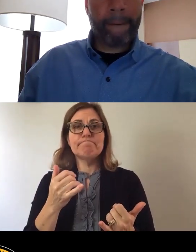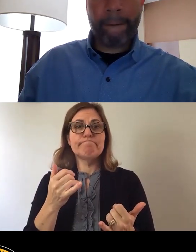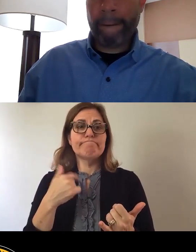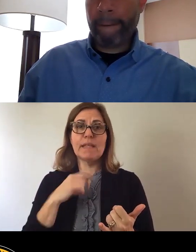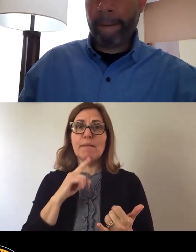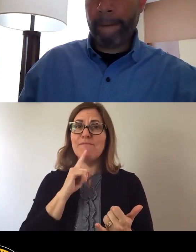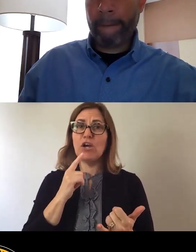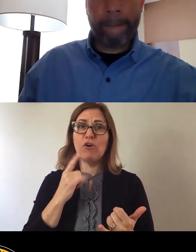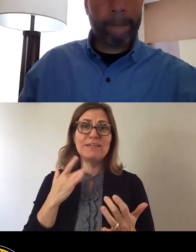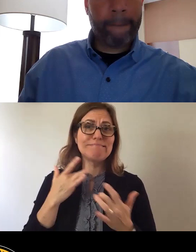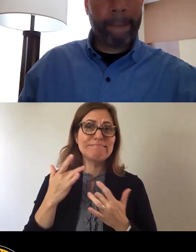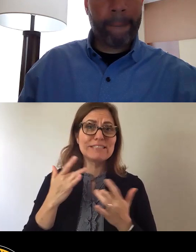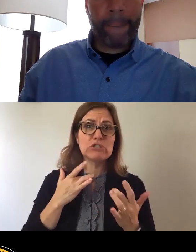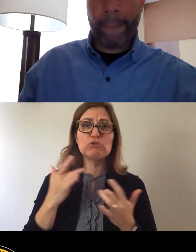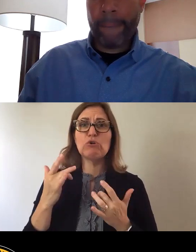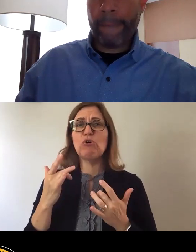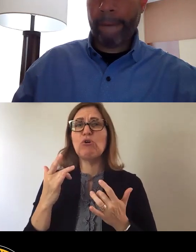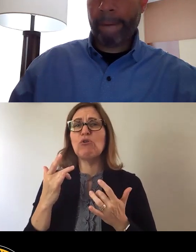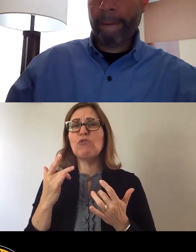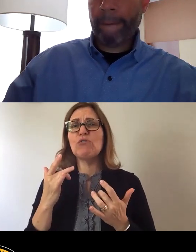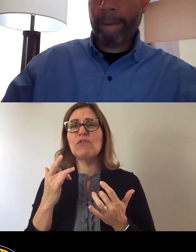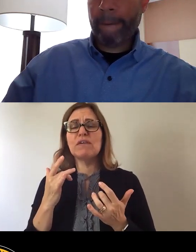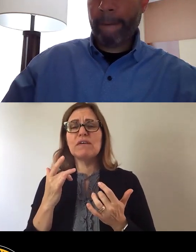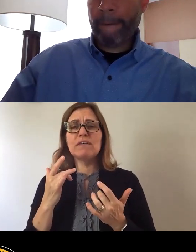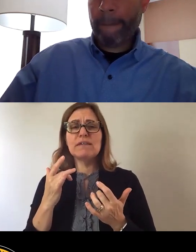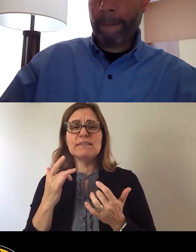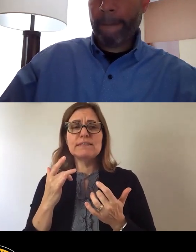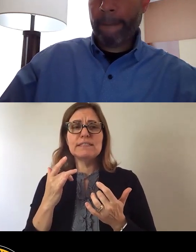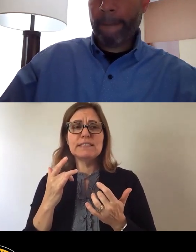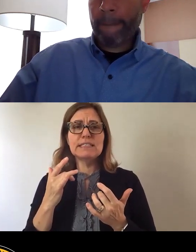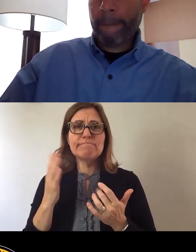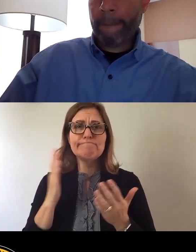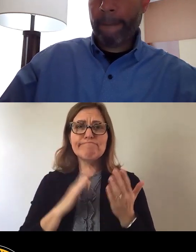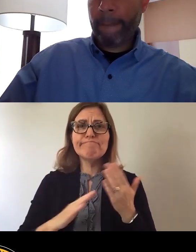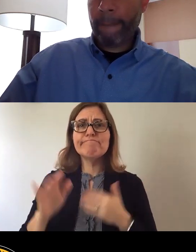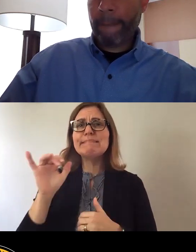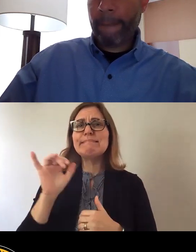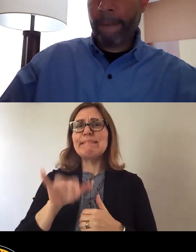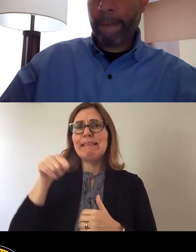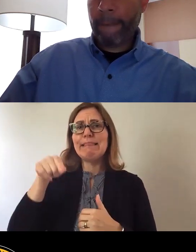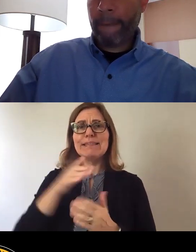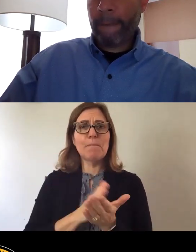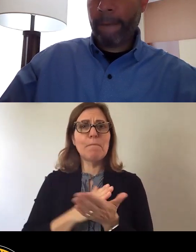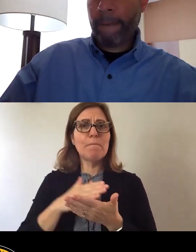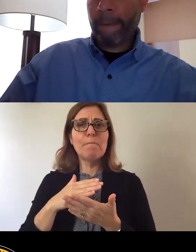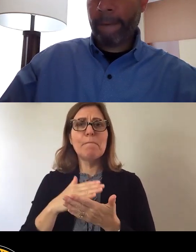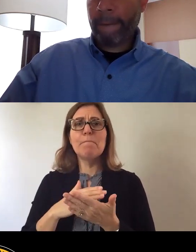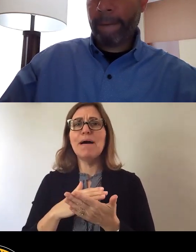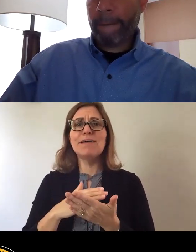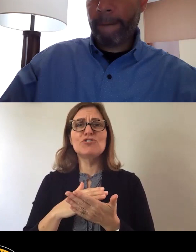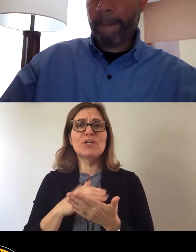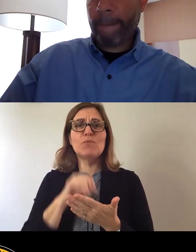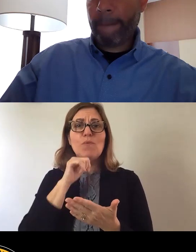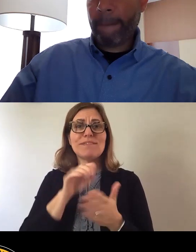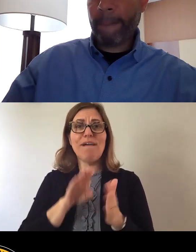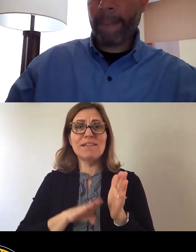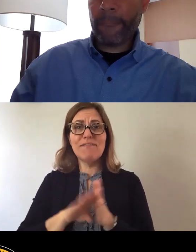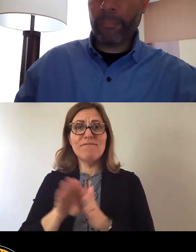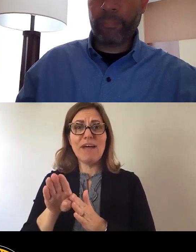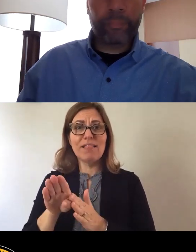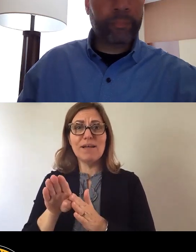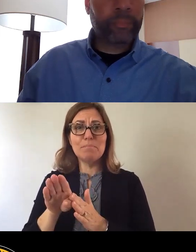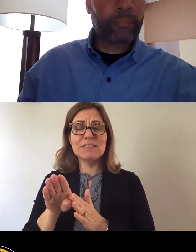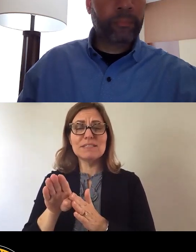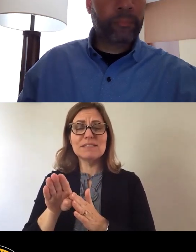concerned that this budget was not developed with the